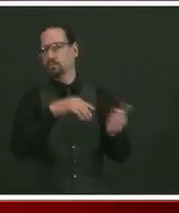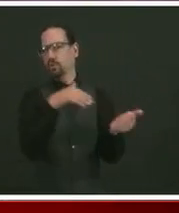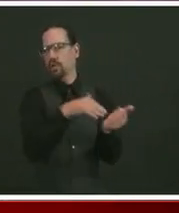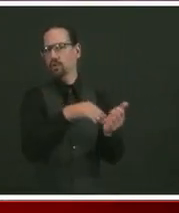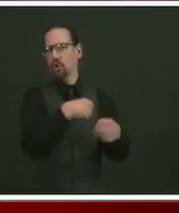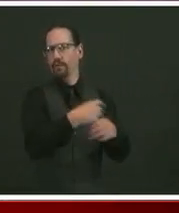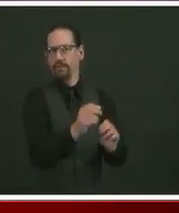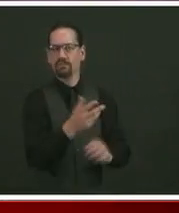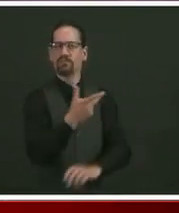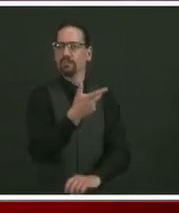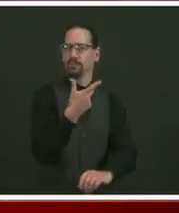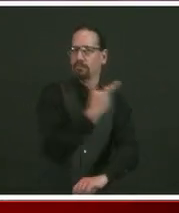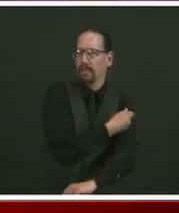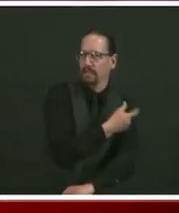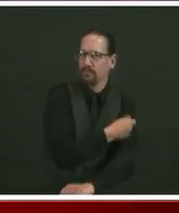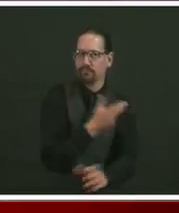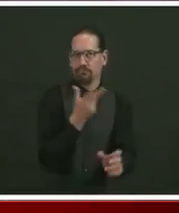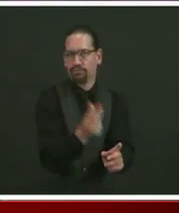get these kids immunized.